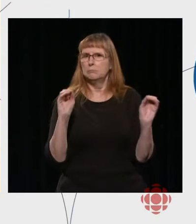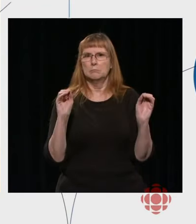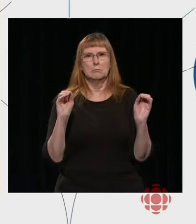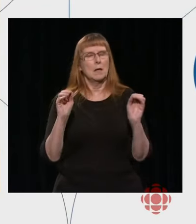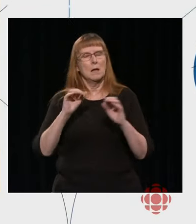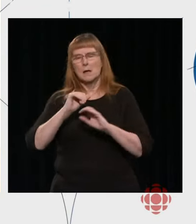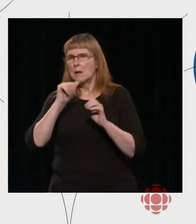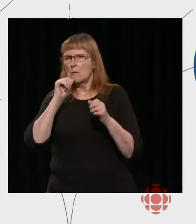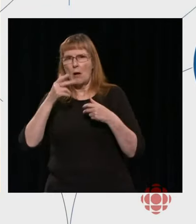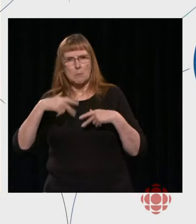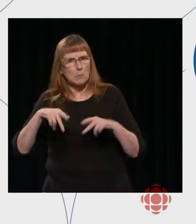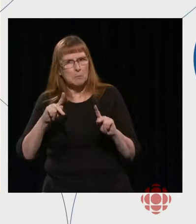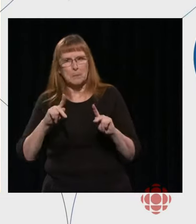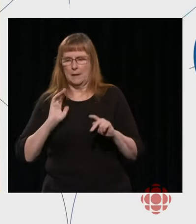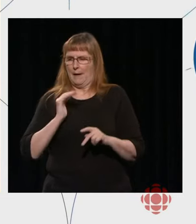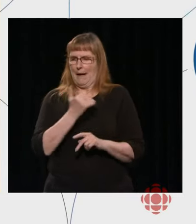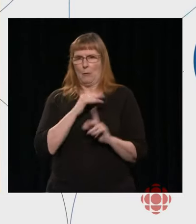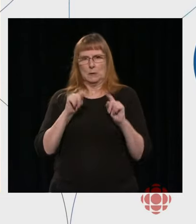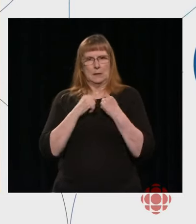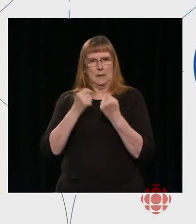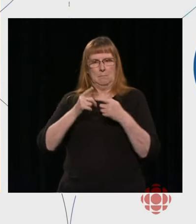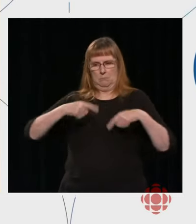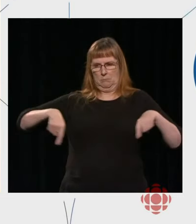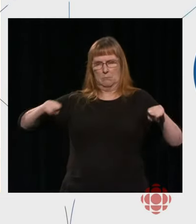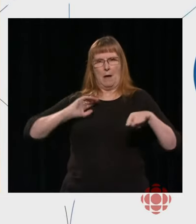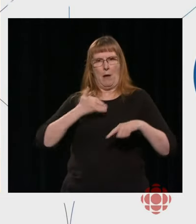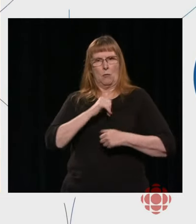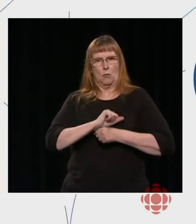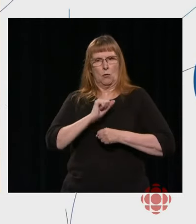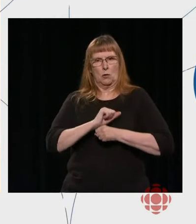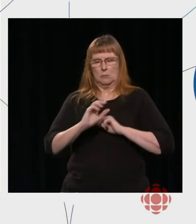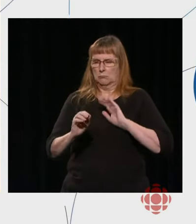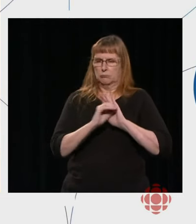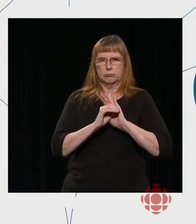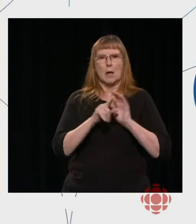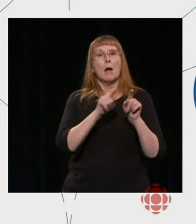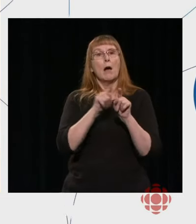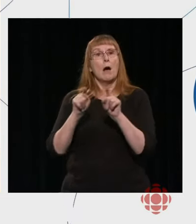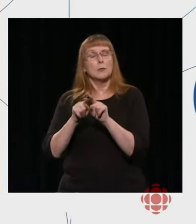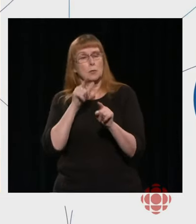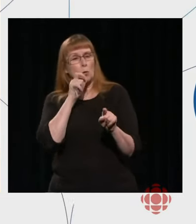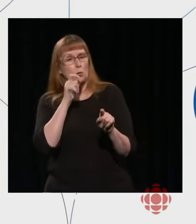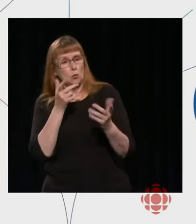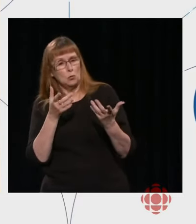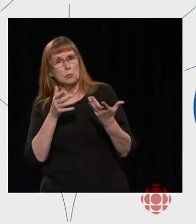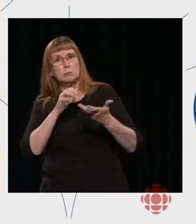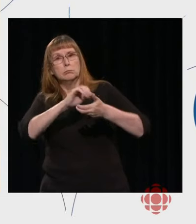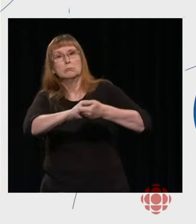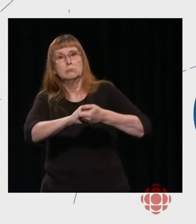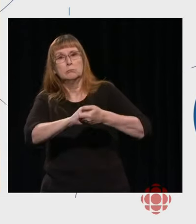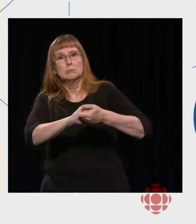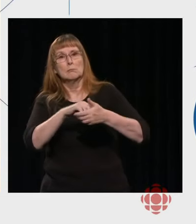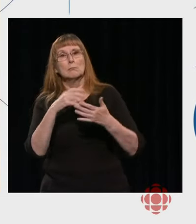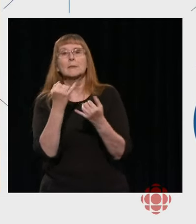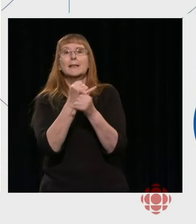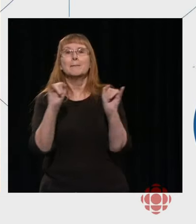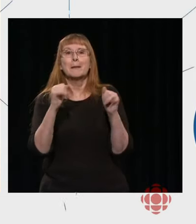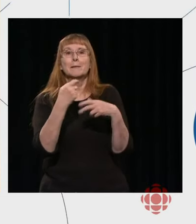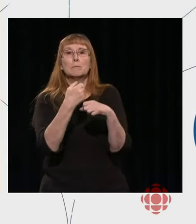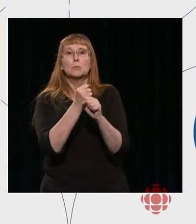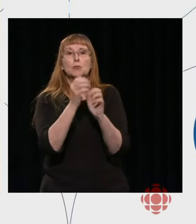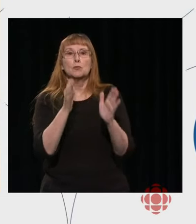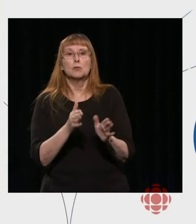producers, the ones we work with. We have the duty and the responsibility to offer a working environment where